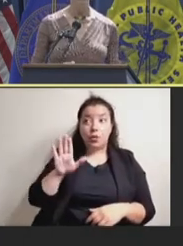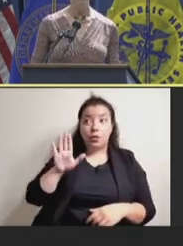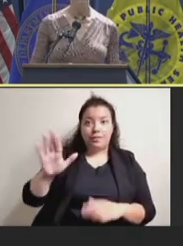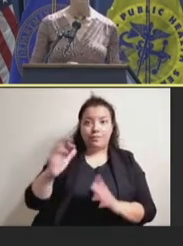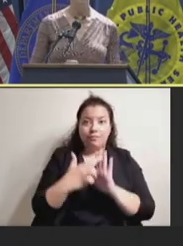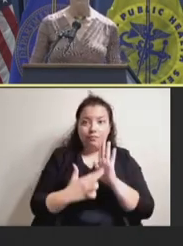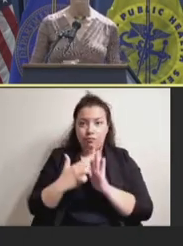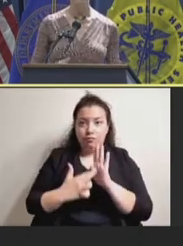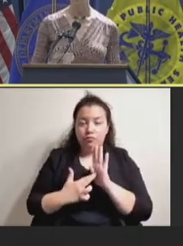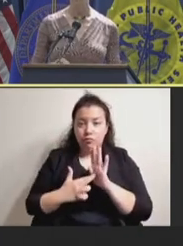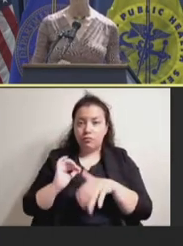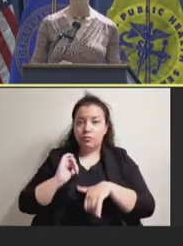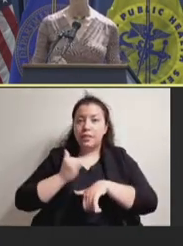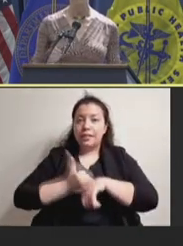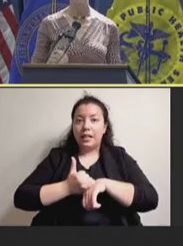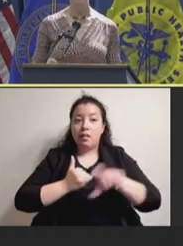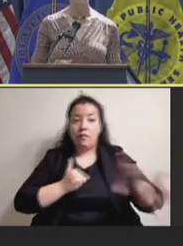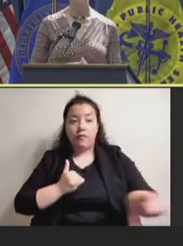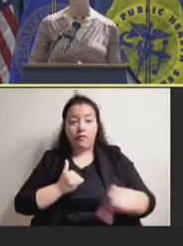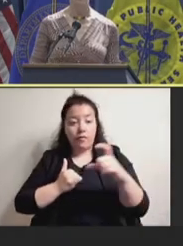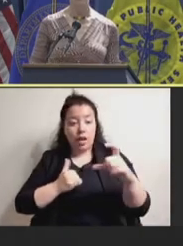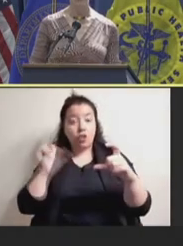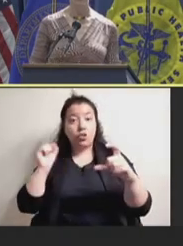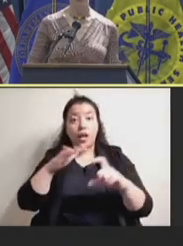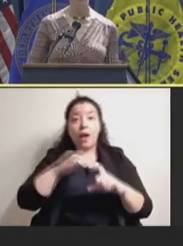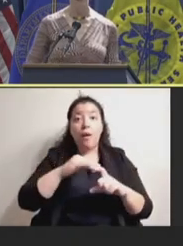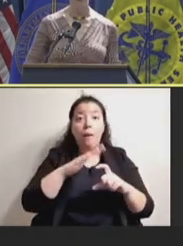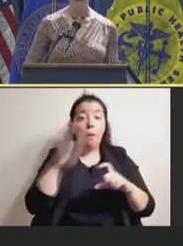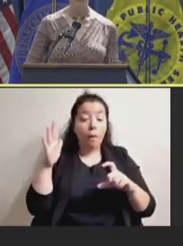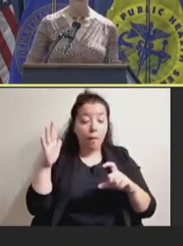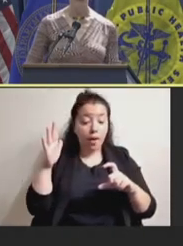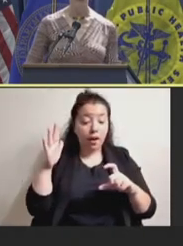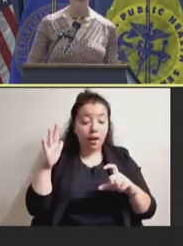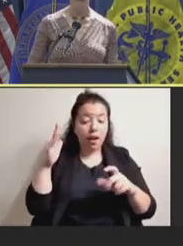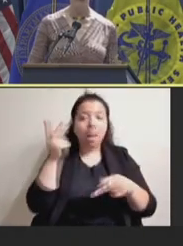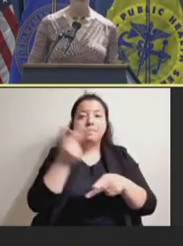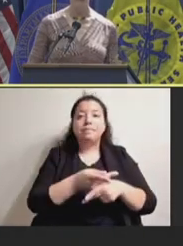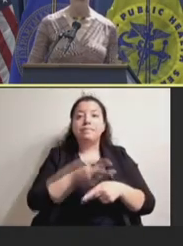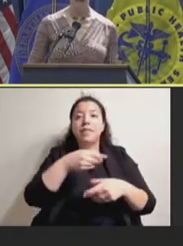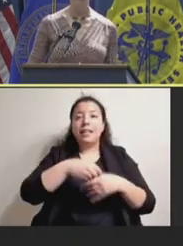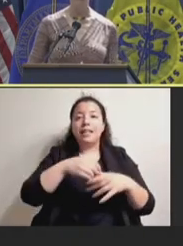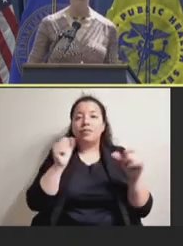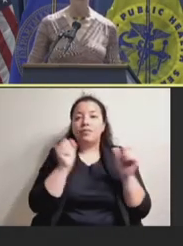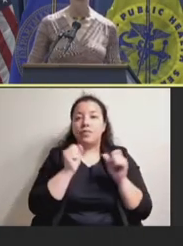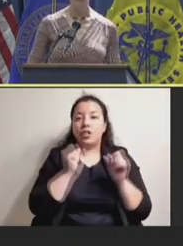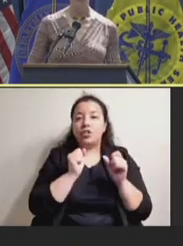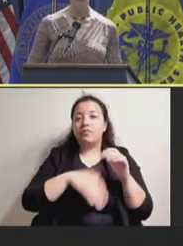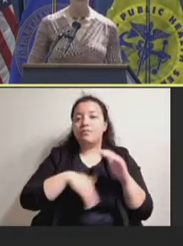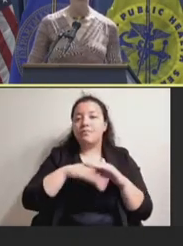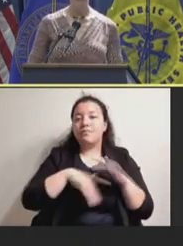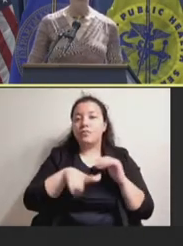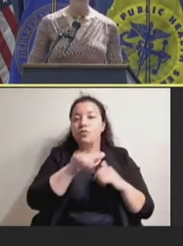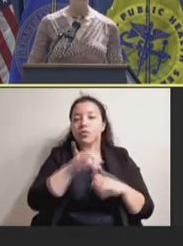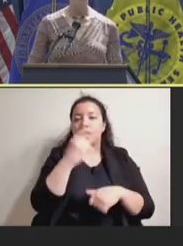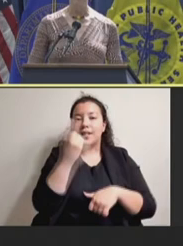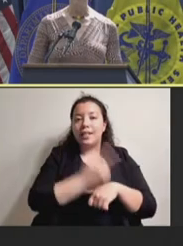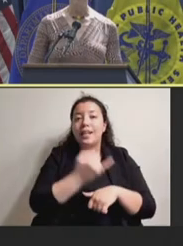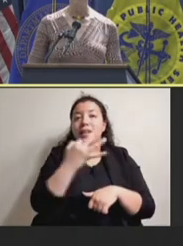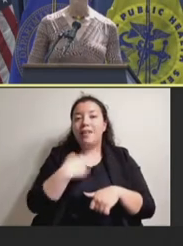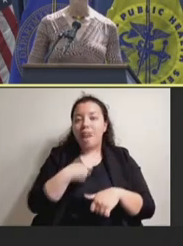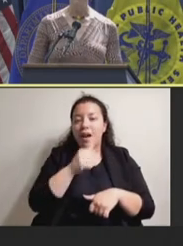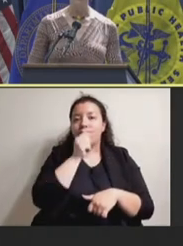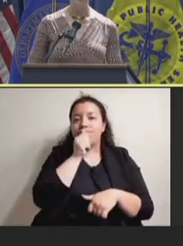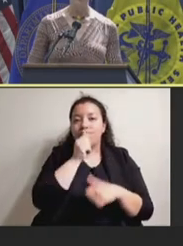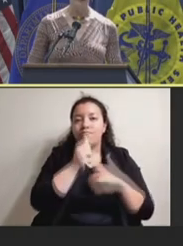of multi-dose vials. You can open them and then keep them in the refrigerator for up to 28 days as long as they have preservative. This really